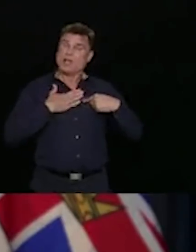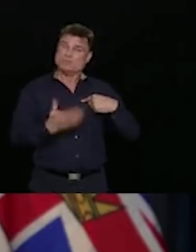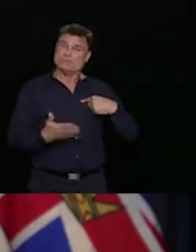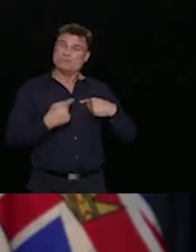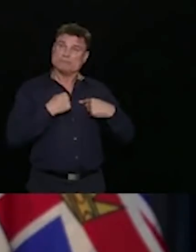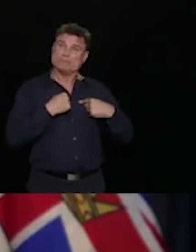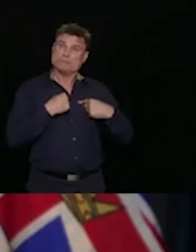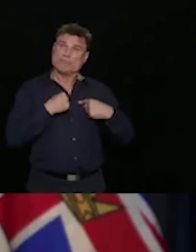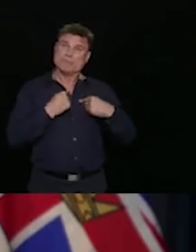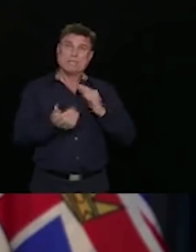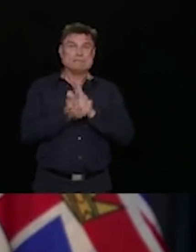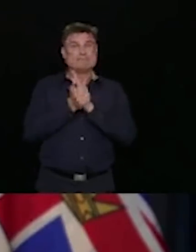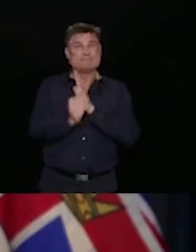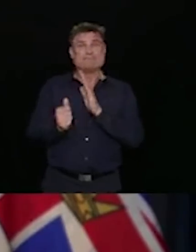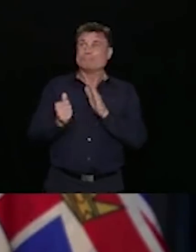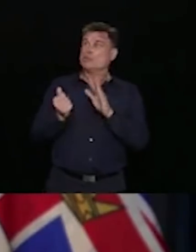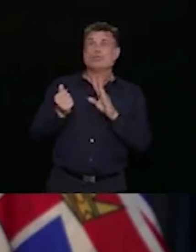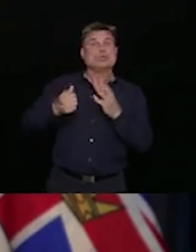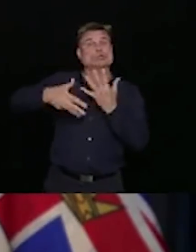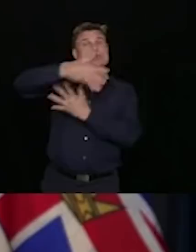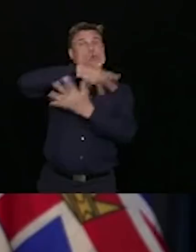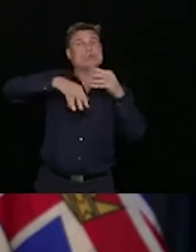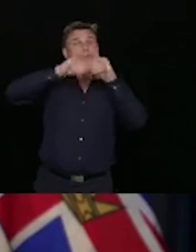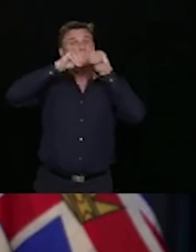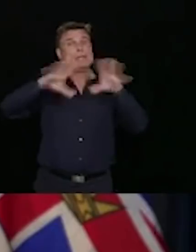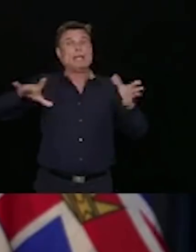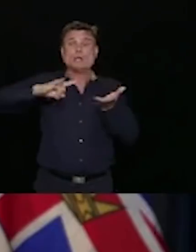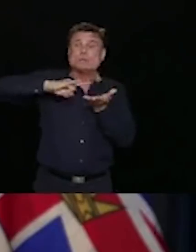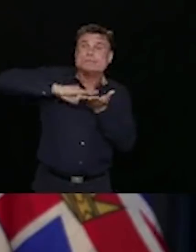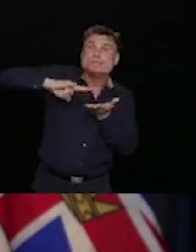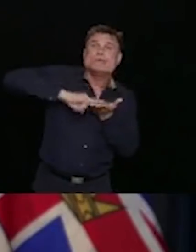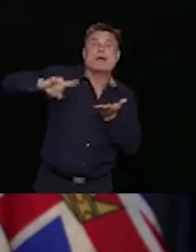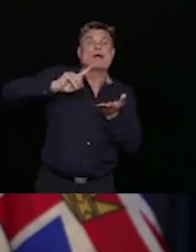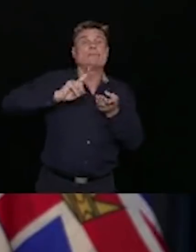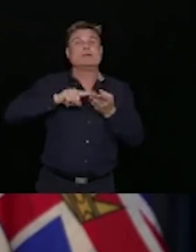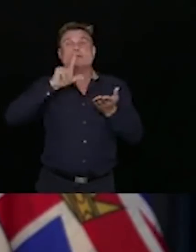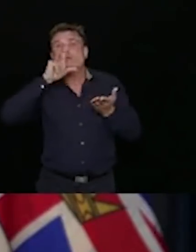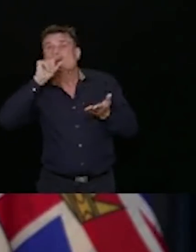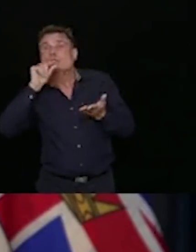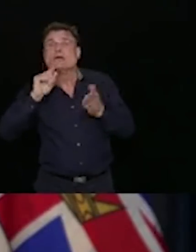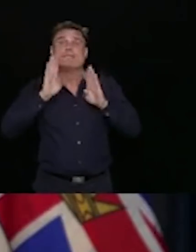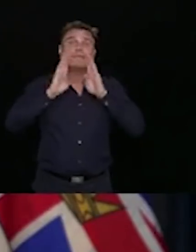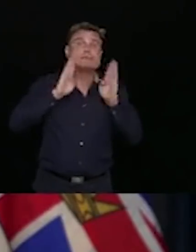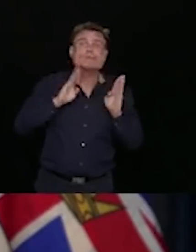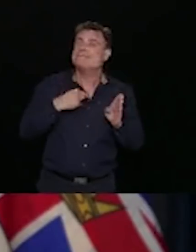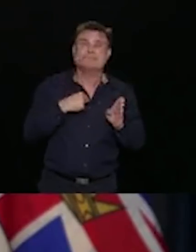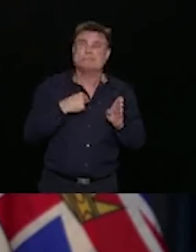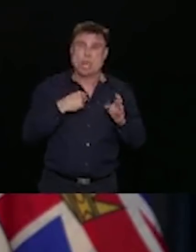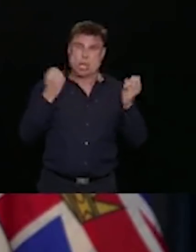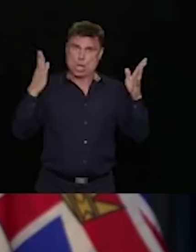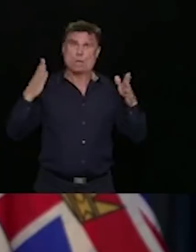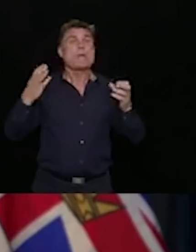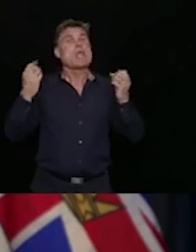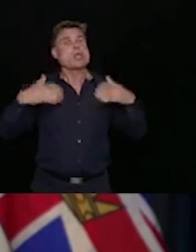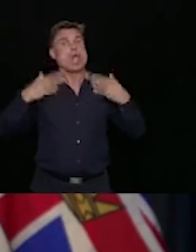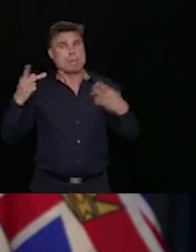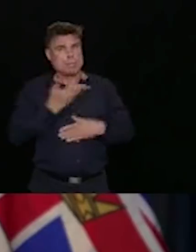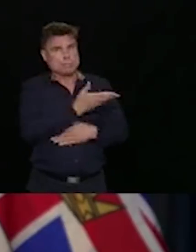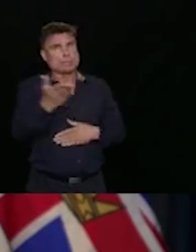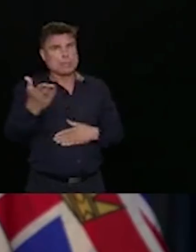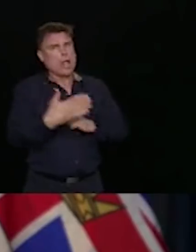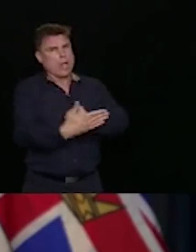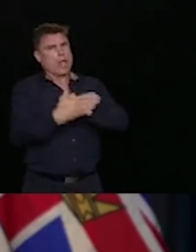am asking you again, particularly young people, because we know you have been impacted by this. And Be my voice on social media.